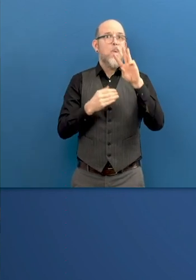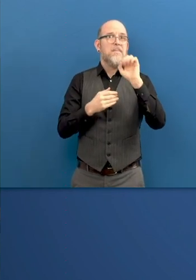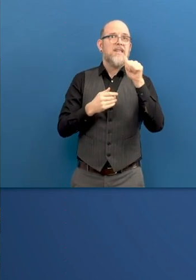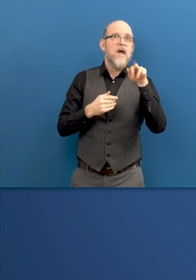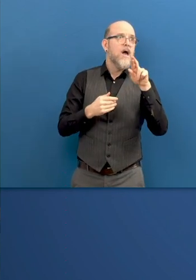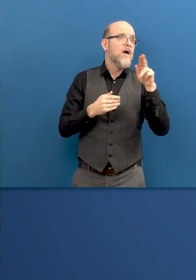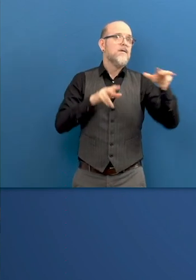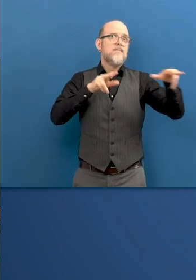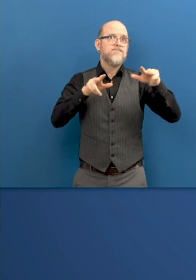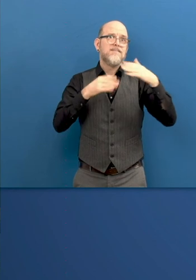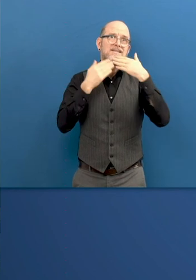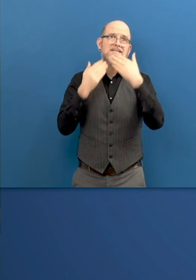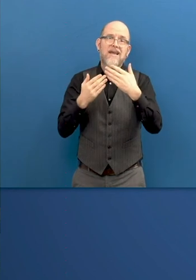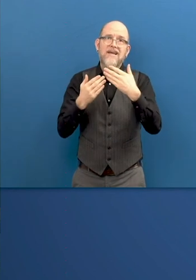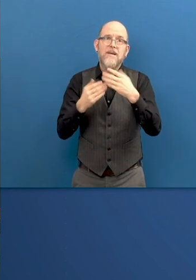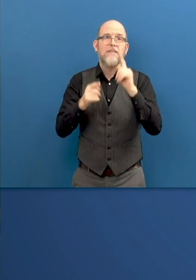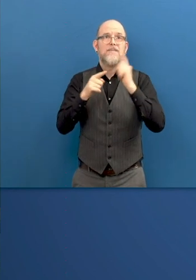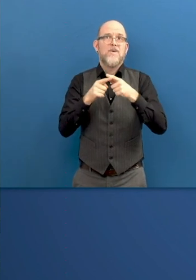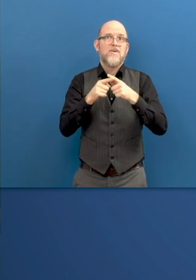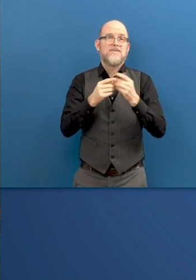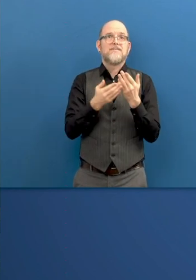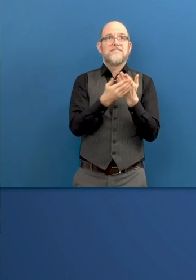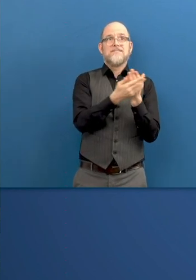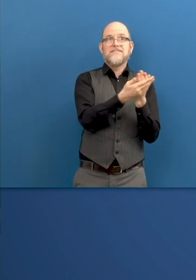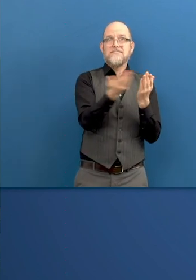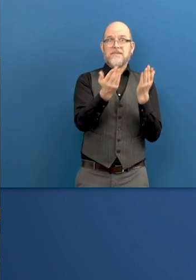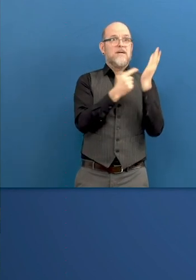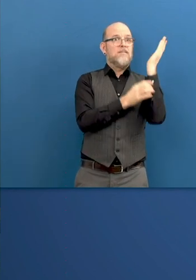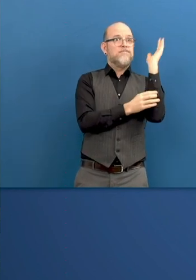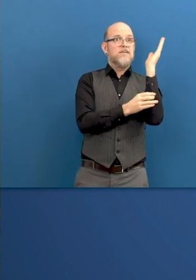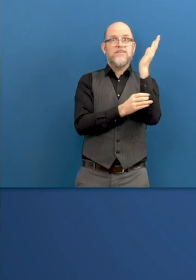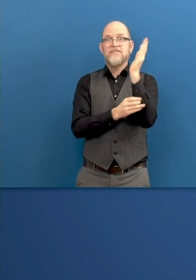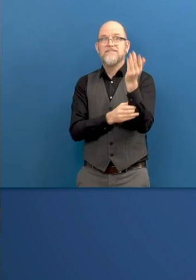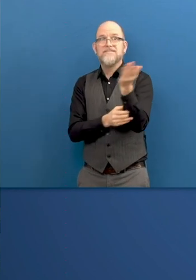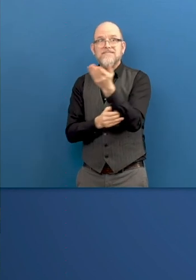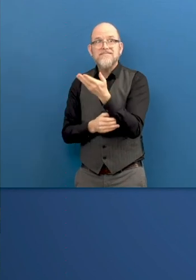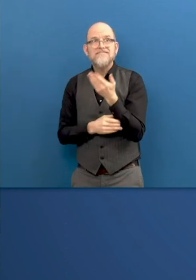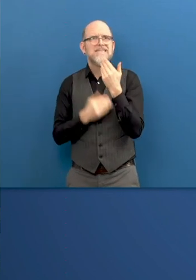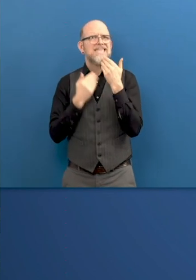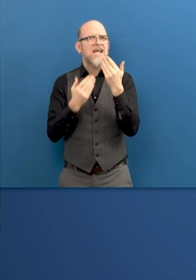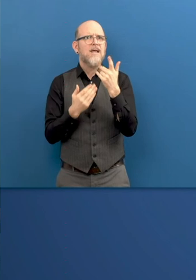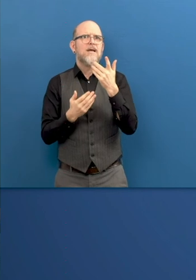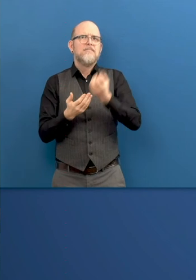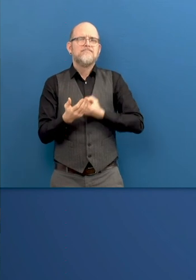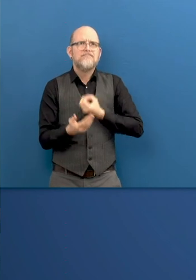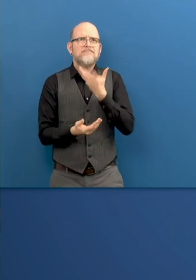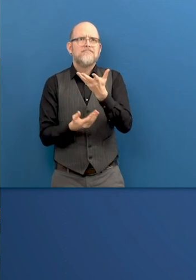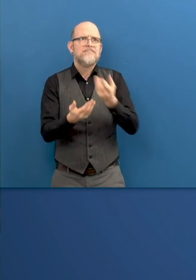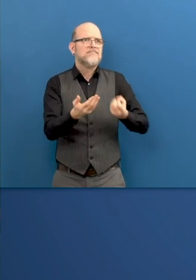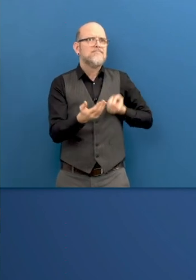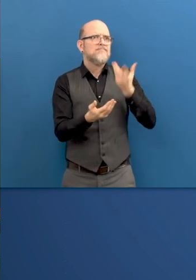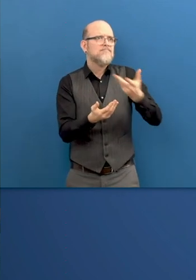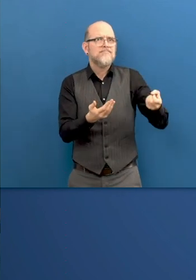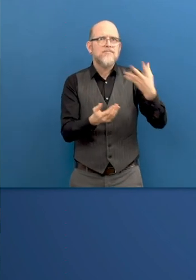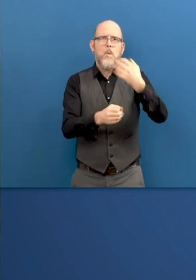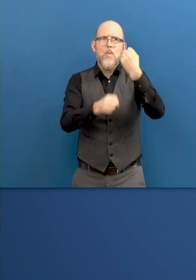teams, too, and to all the people who have been participating in this webinar.